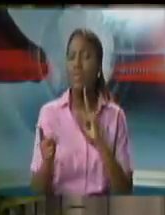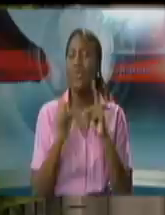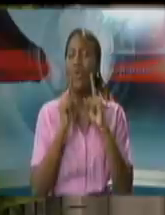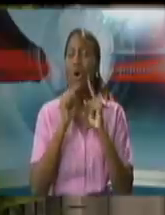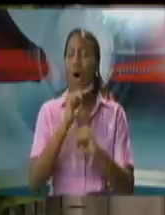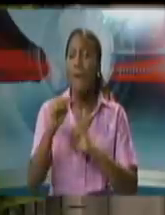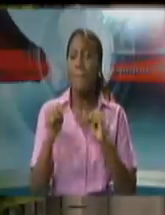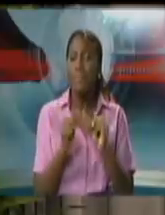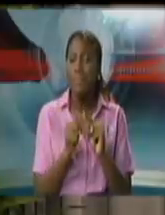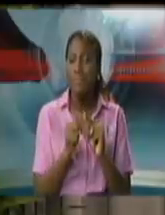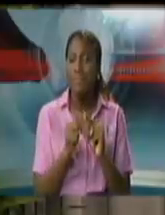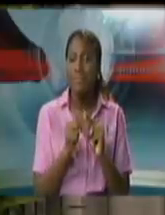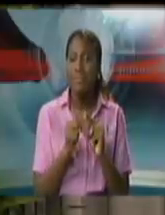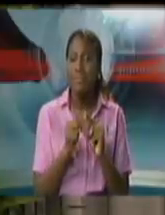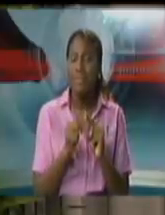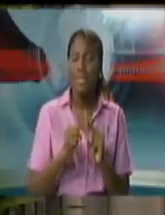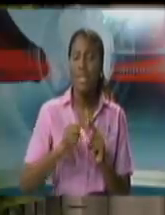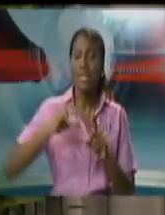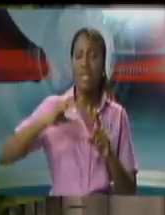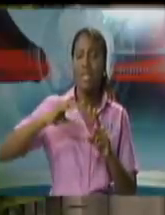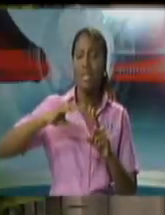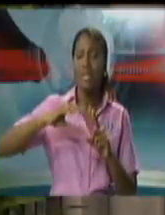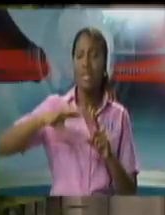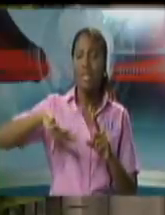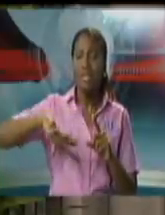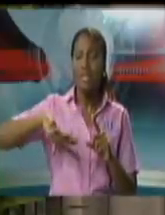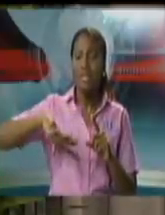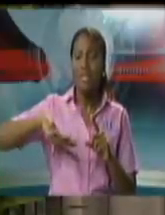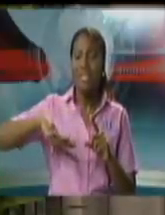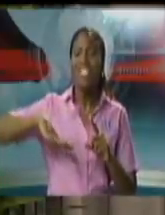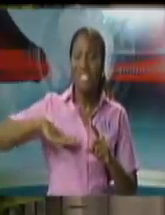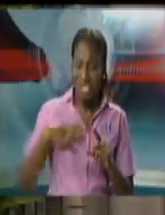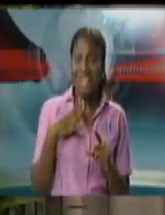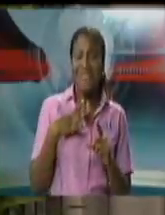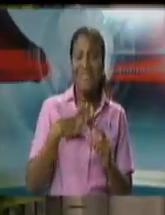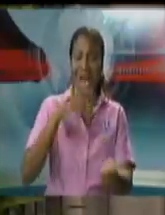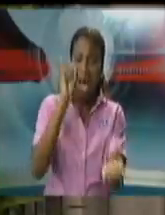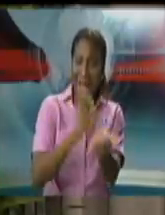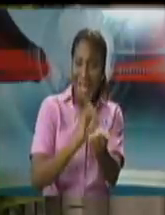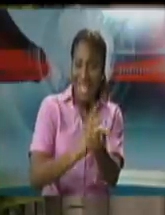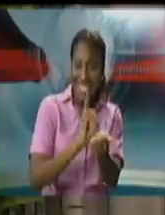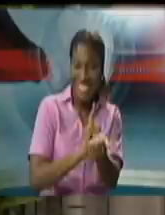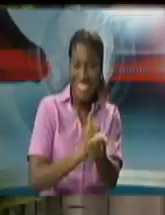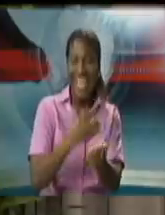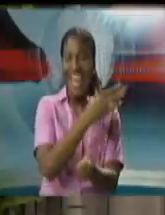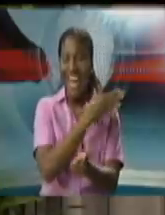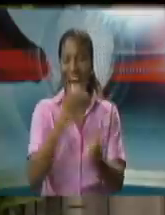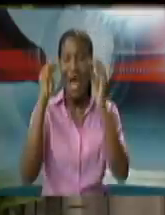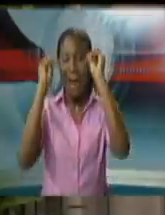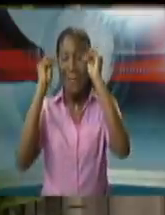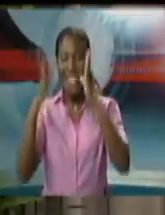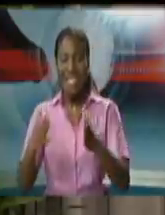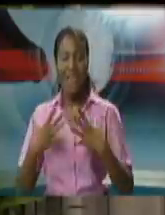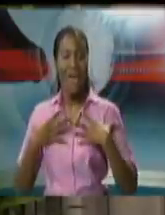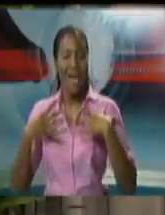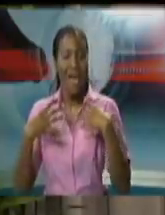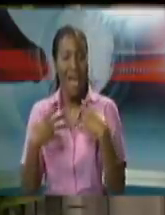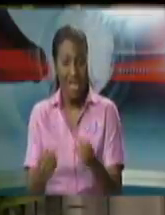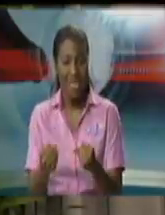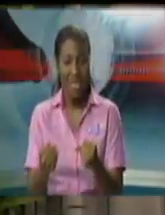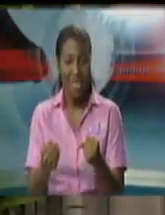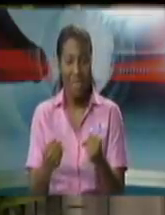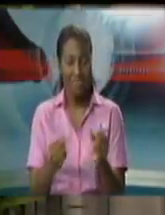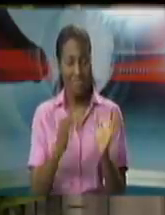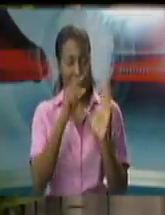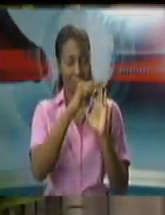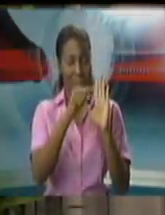chief medical officer, forgive me, and the minister of health under the public health